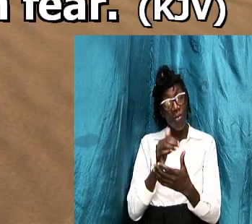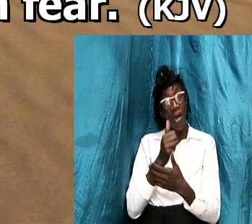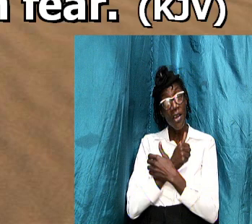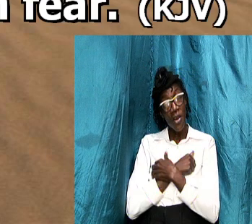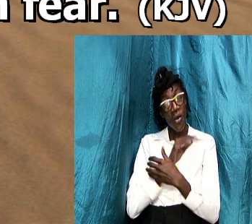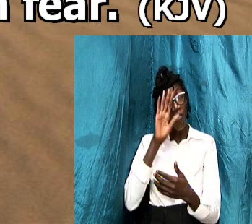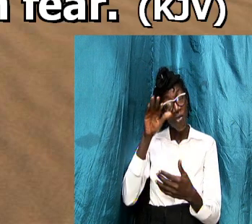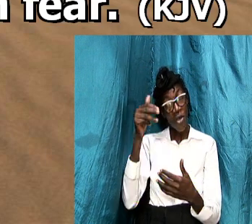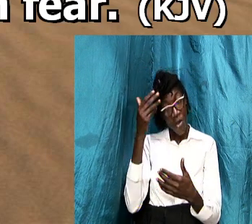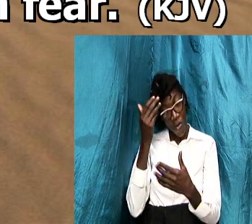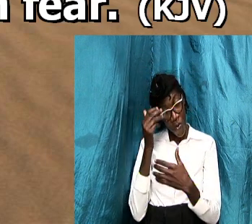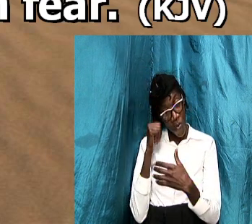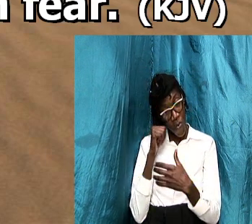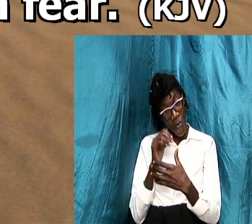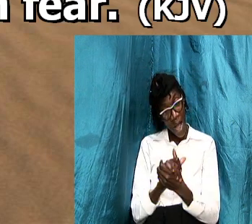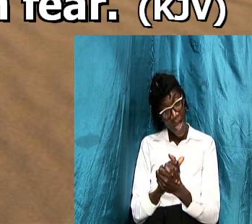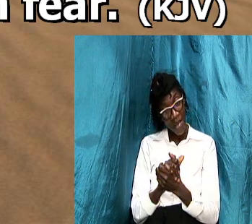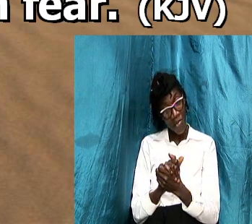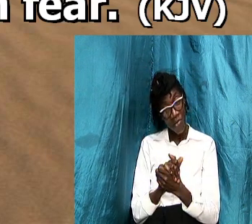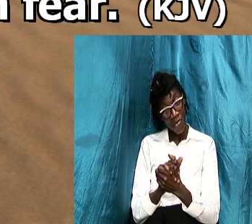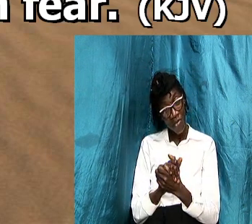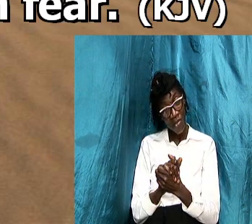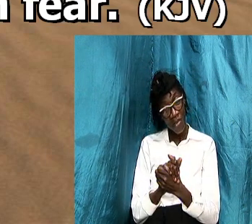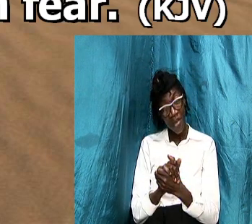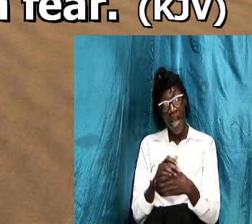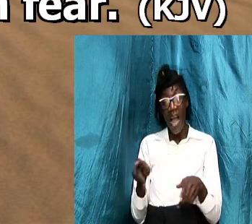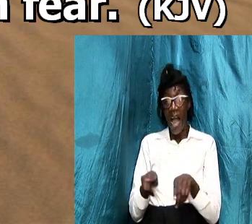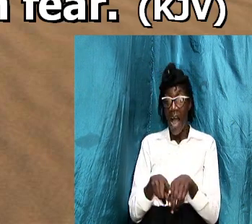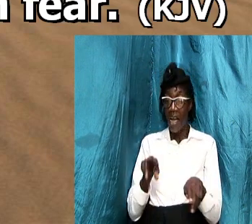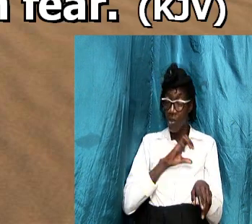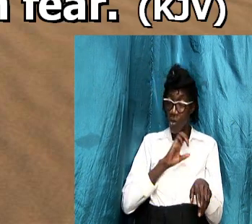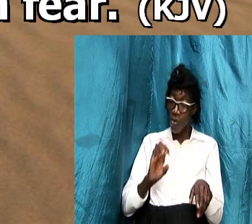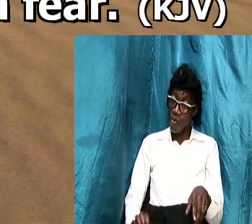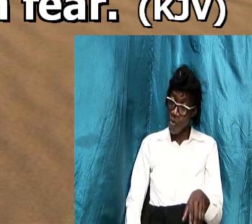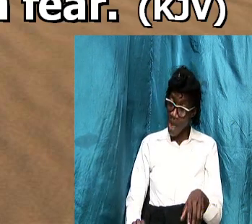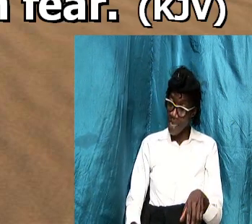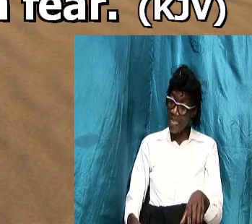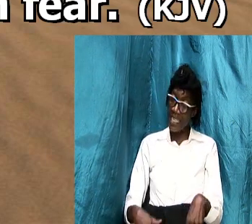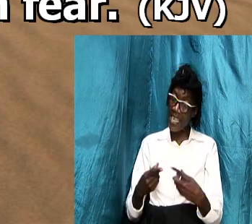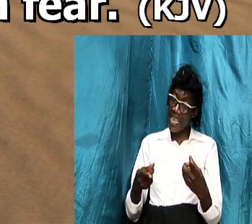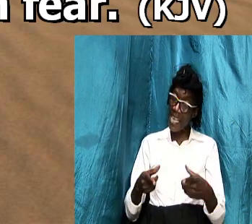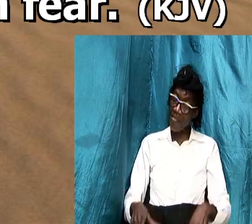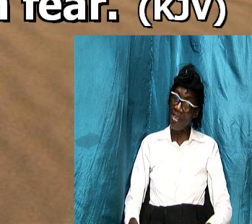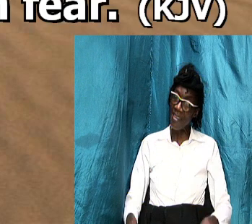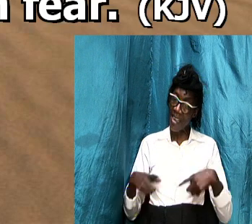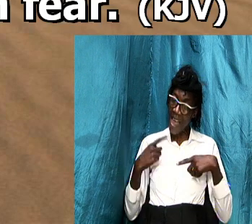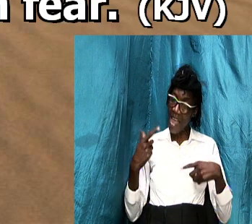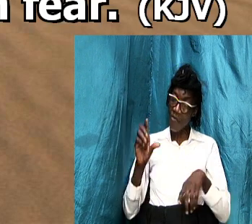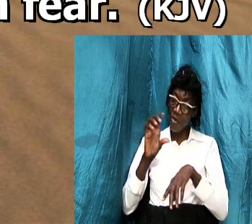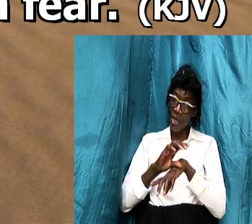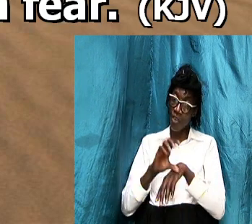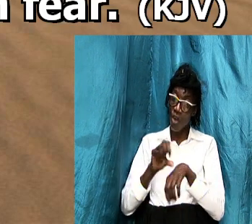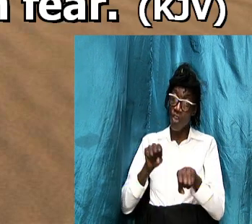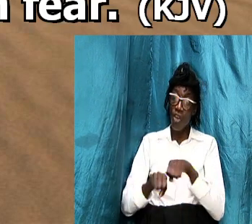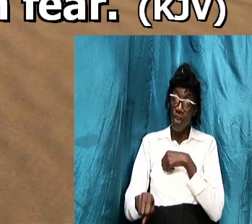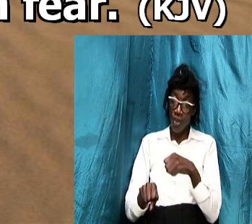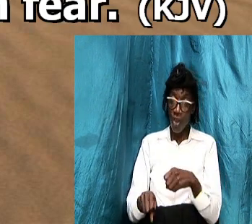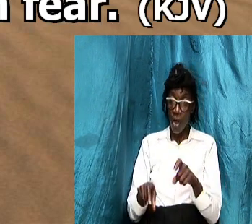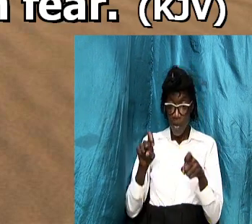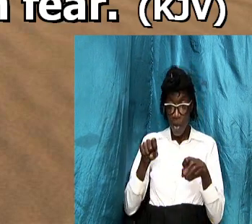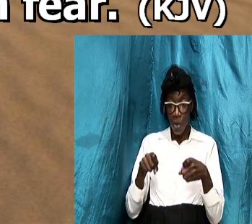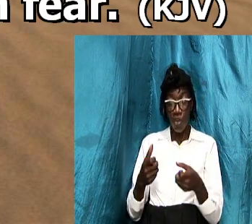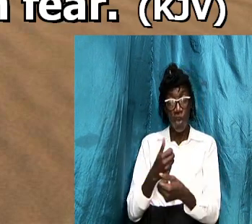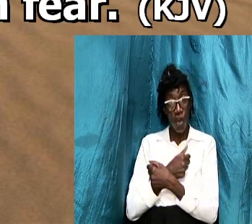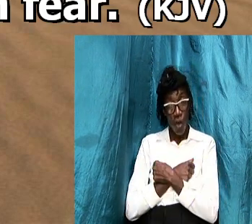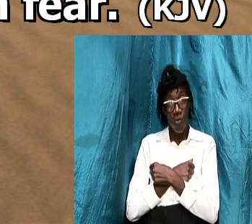in fact as christ gave his life for the church so you must love your wife for me you're going to sacrifice